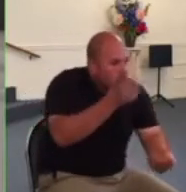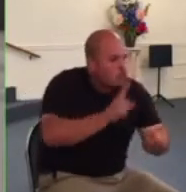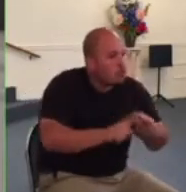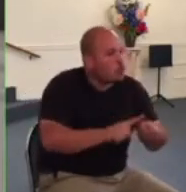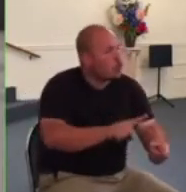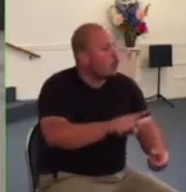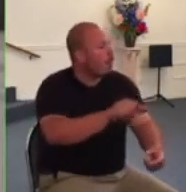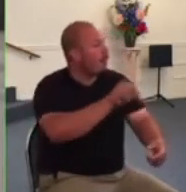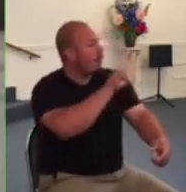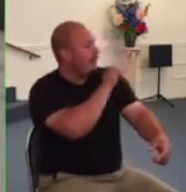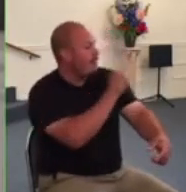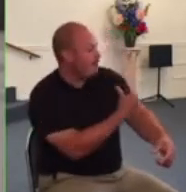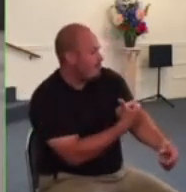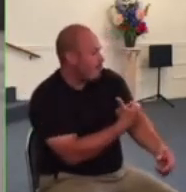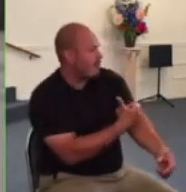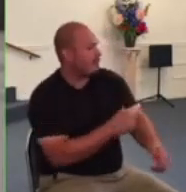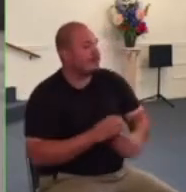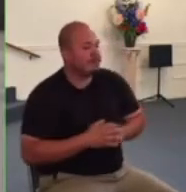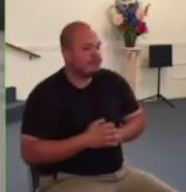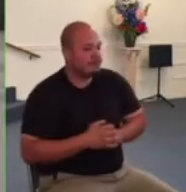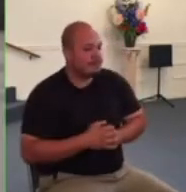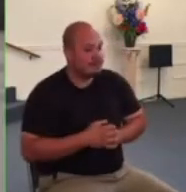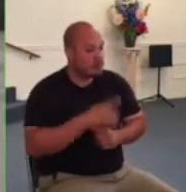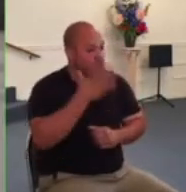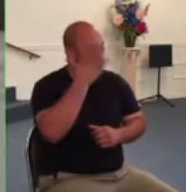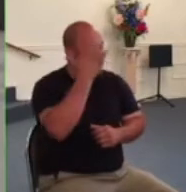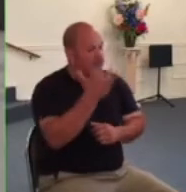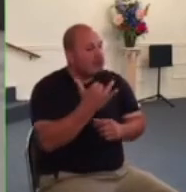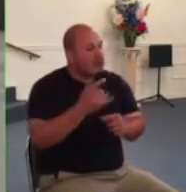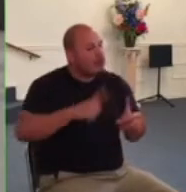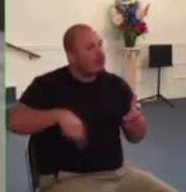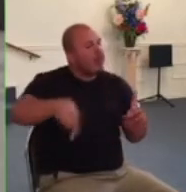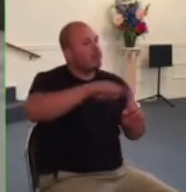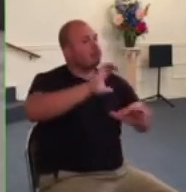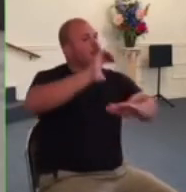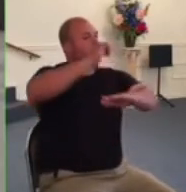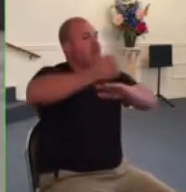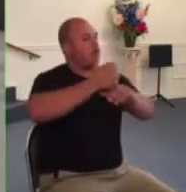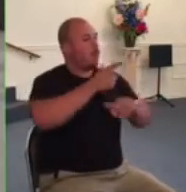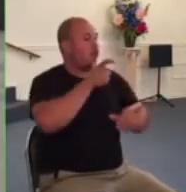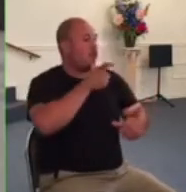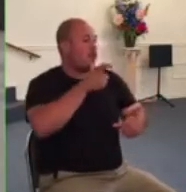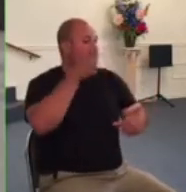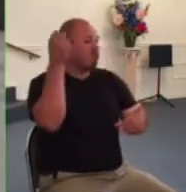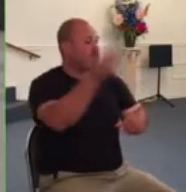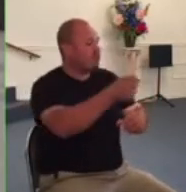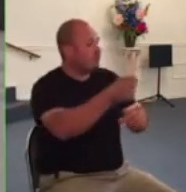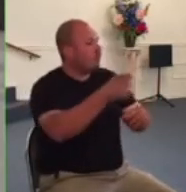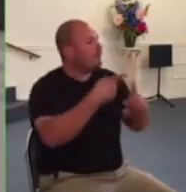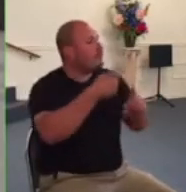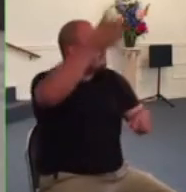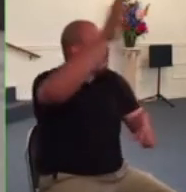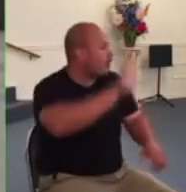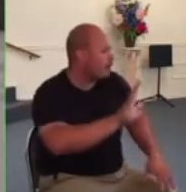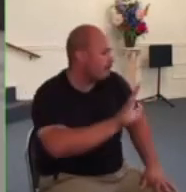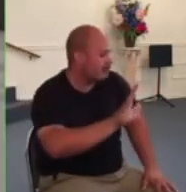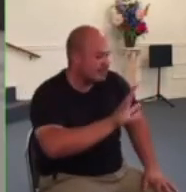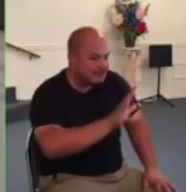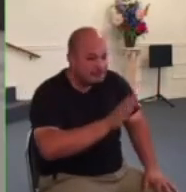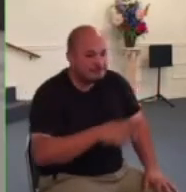by god god himself establishes the authority structures in our lives including